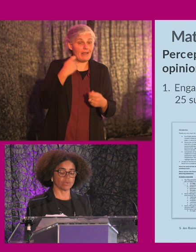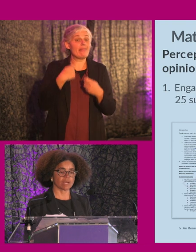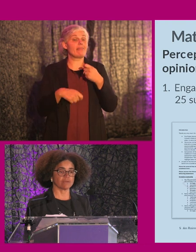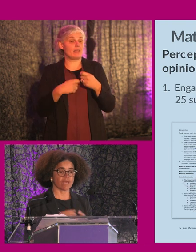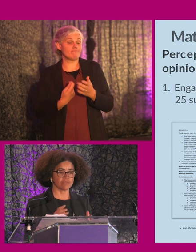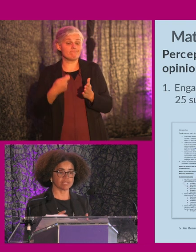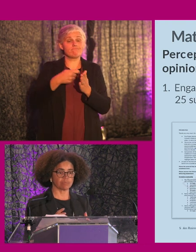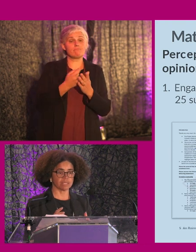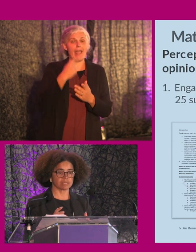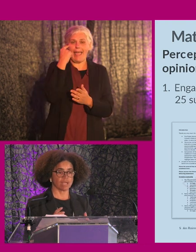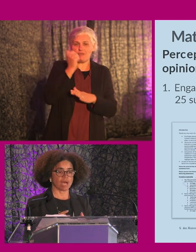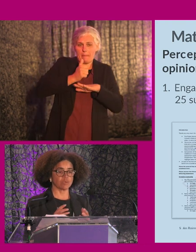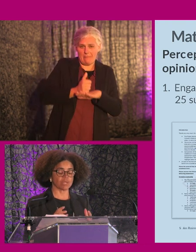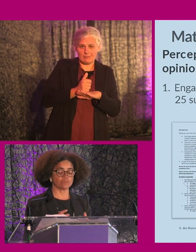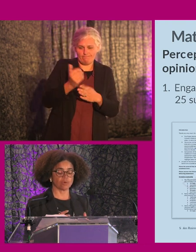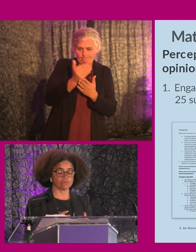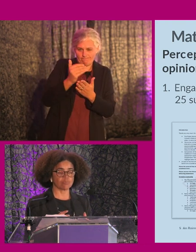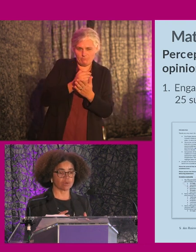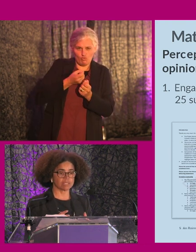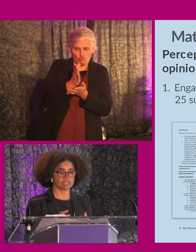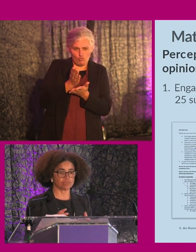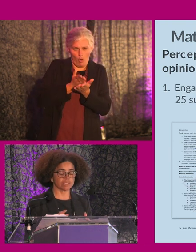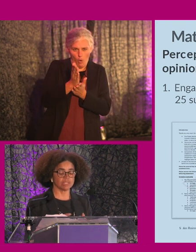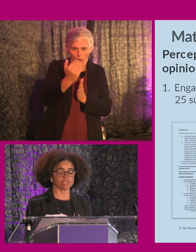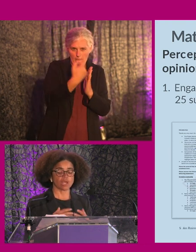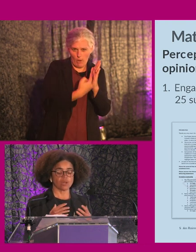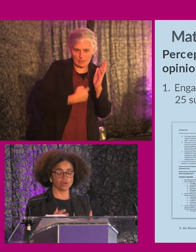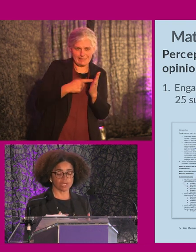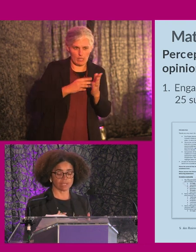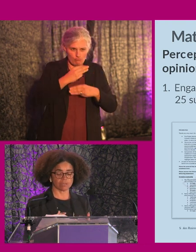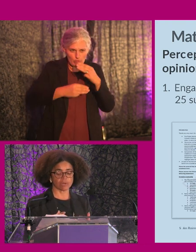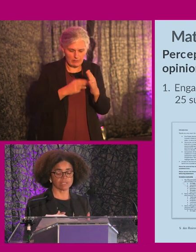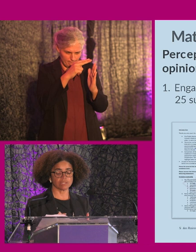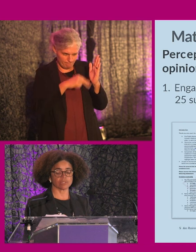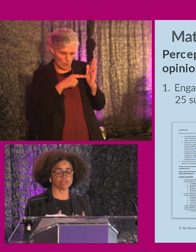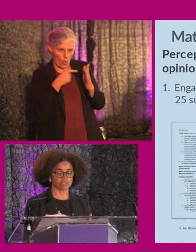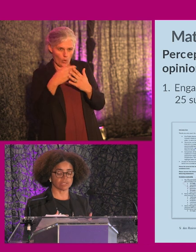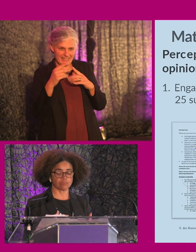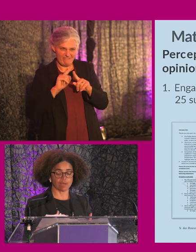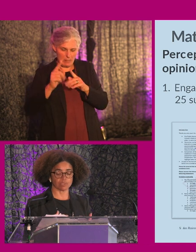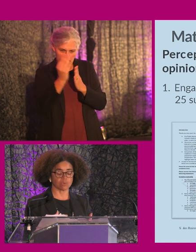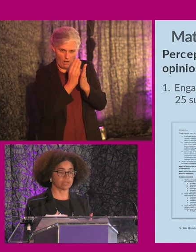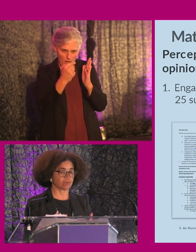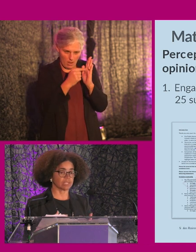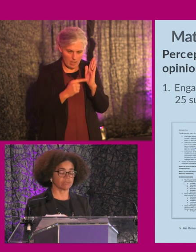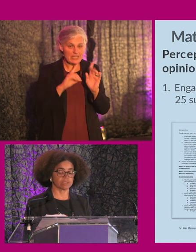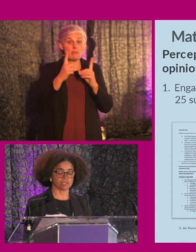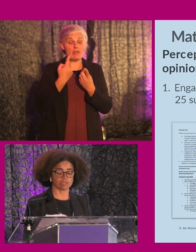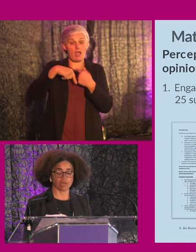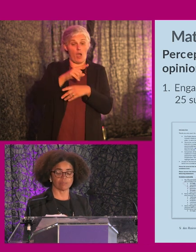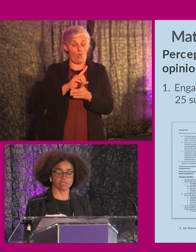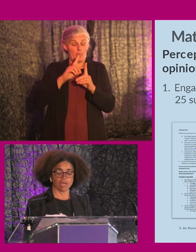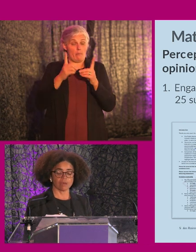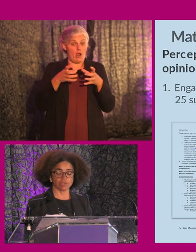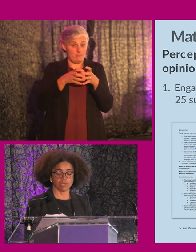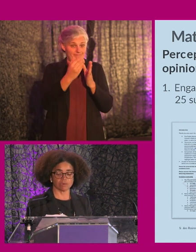then with kind of evidence based, um, we went through all of our policies and procedures looking at their criteria. So does the department, one of the criteria is does the